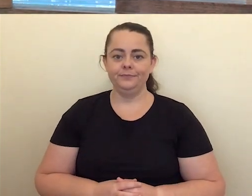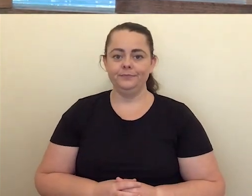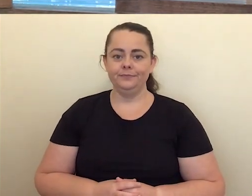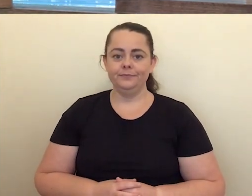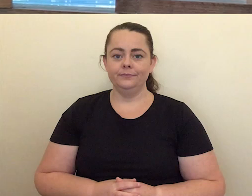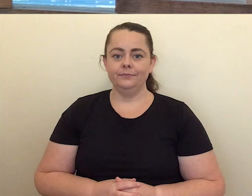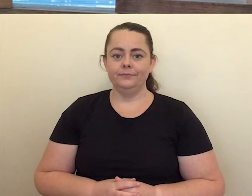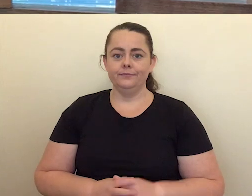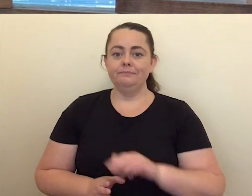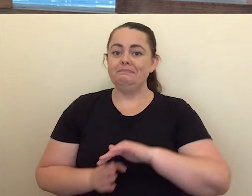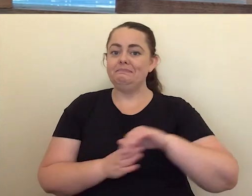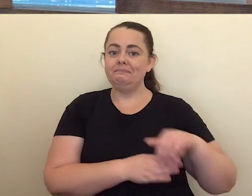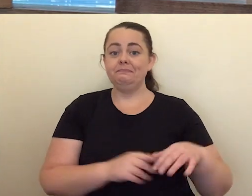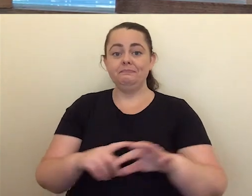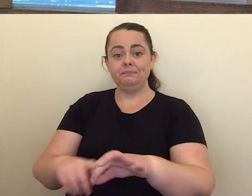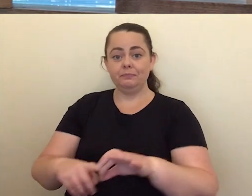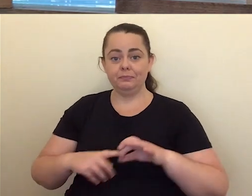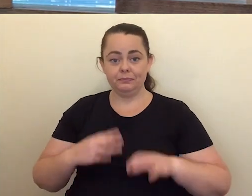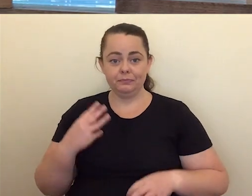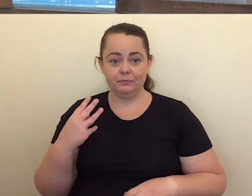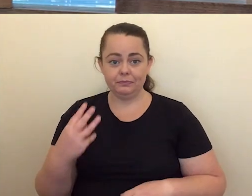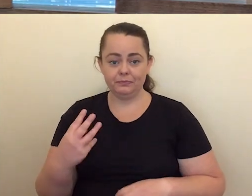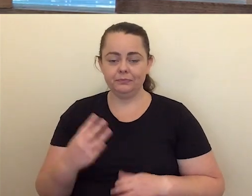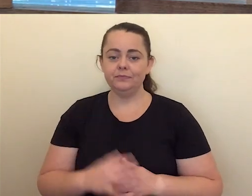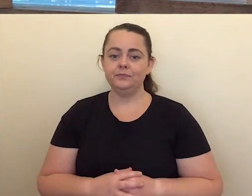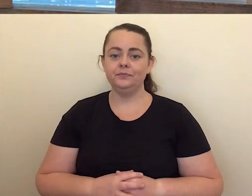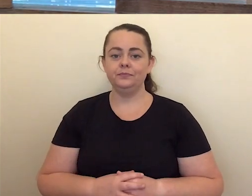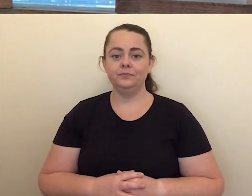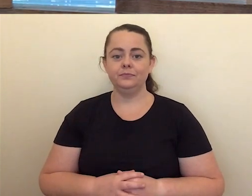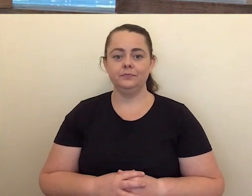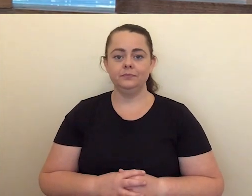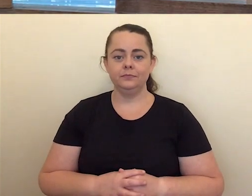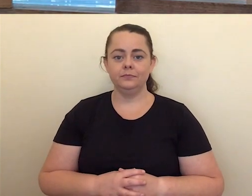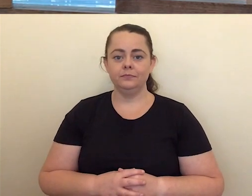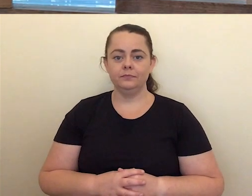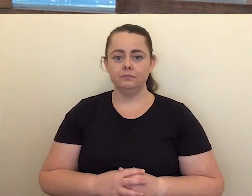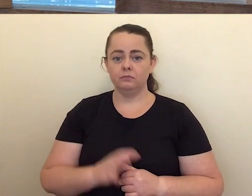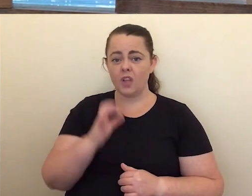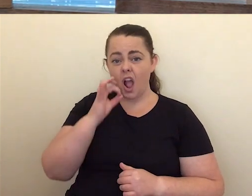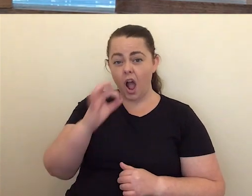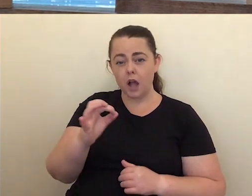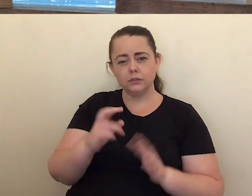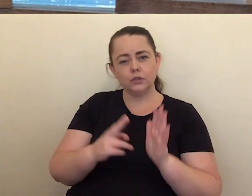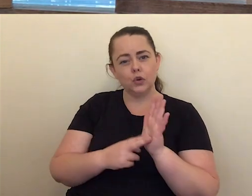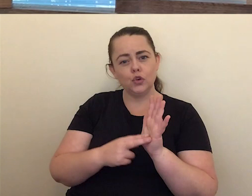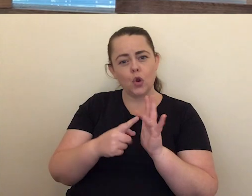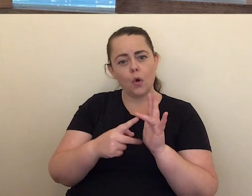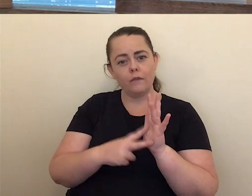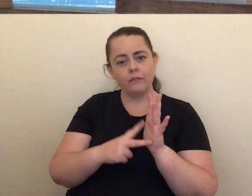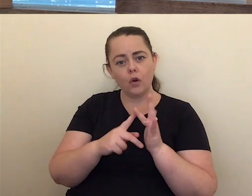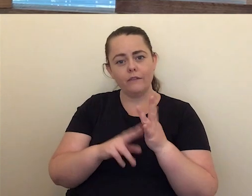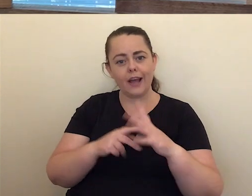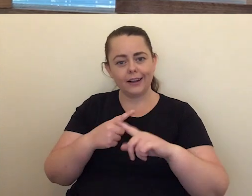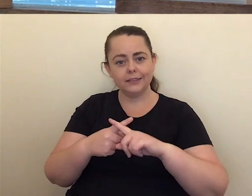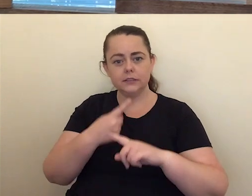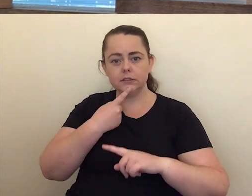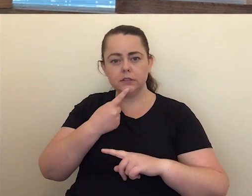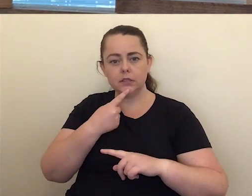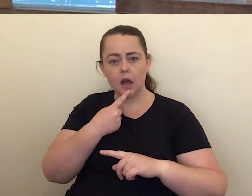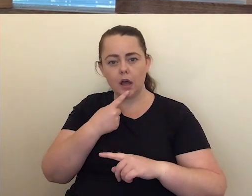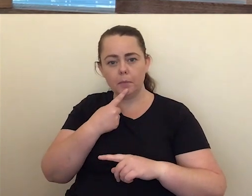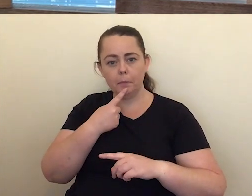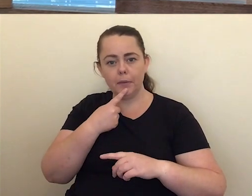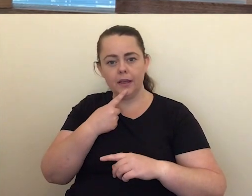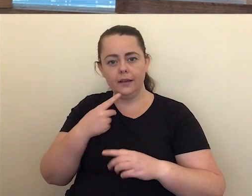So the third and final question that we're answering today is, can I get a Novavax vaccine if I've had a different